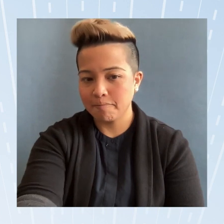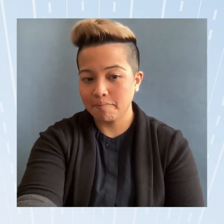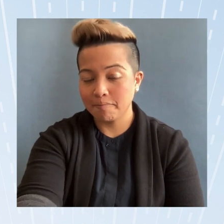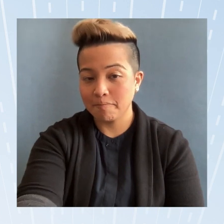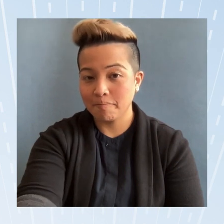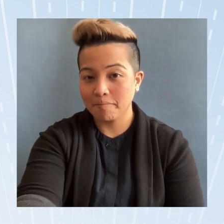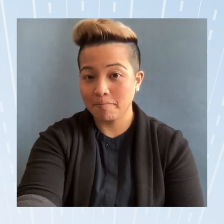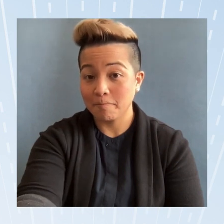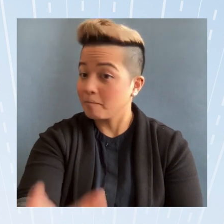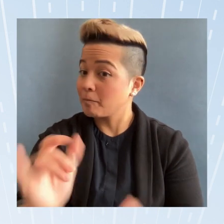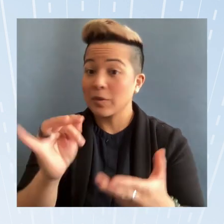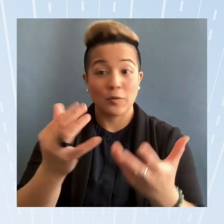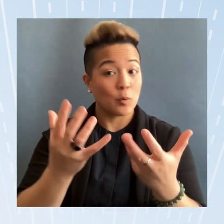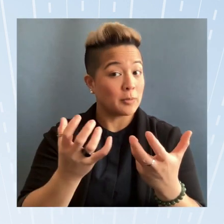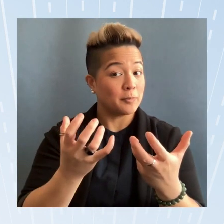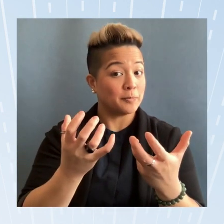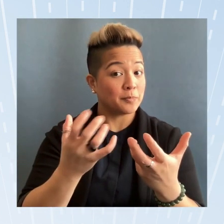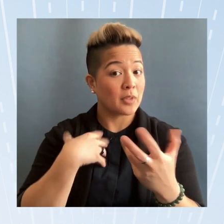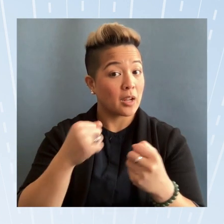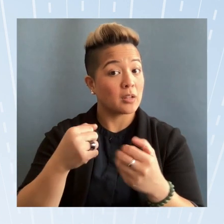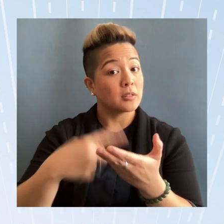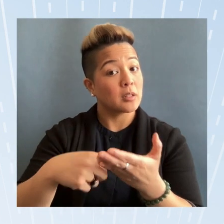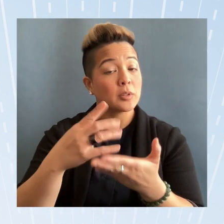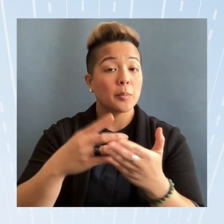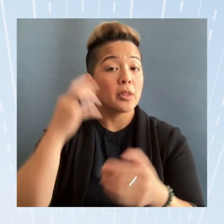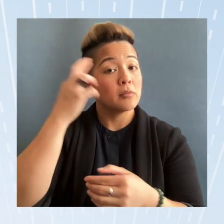if you wish I can go into some of the rationale